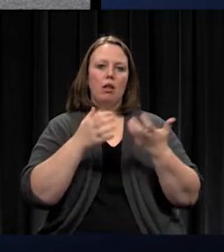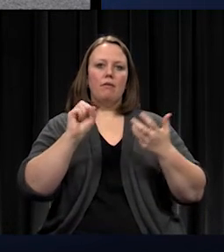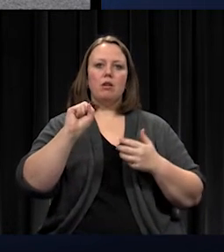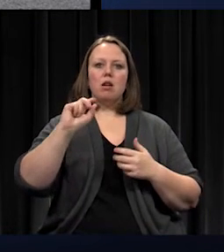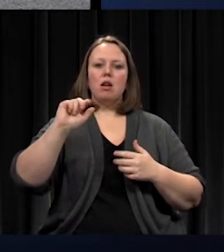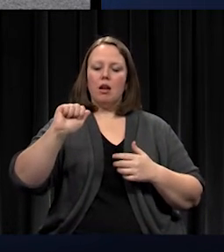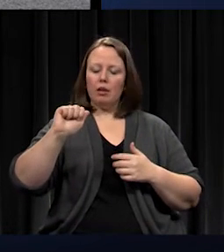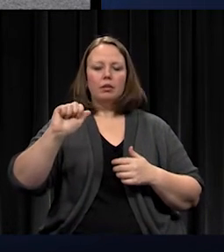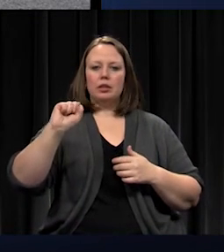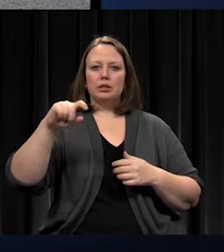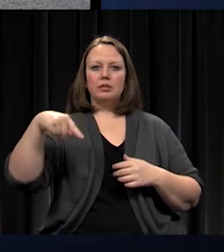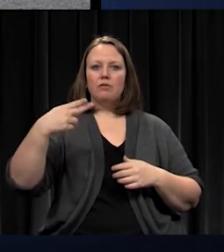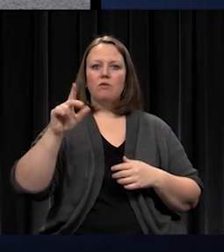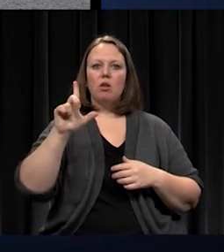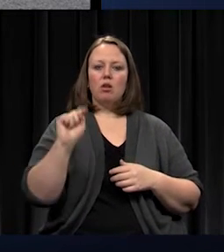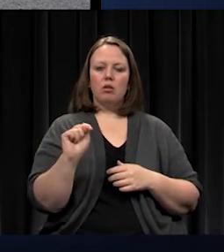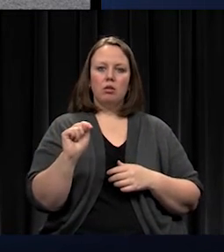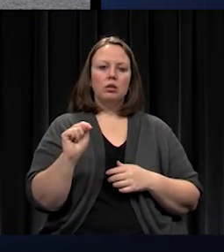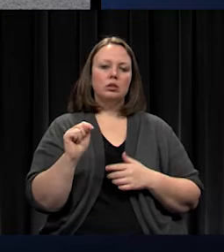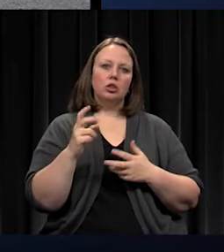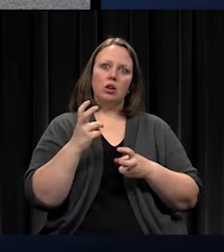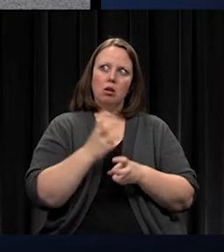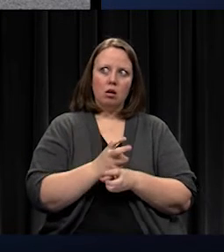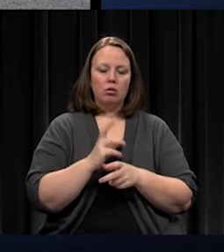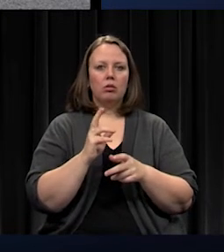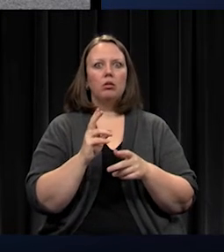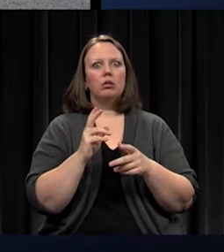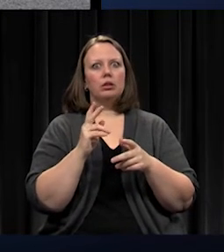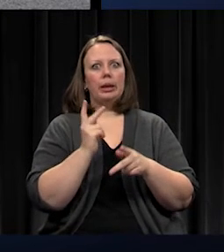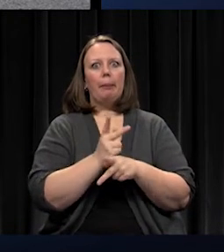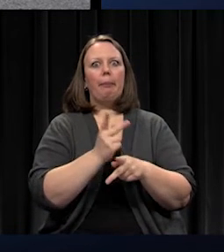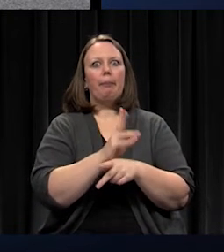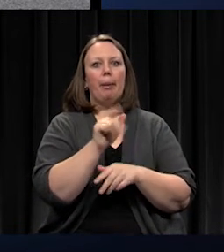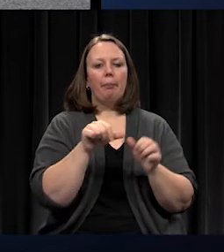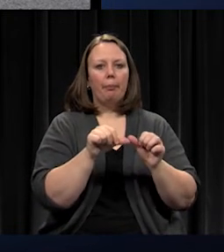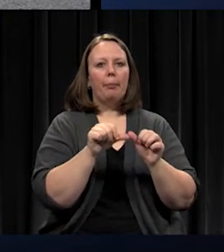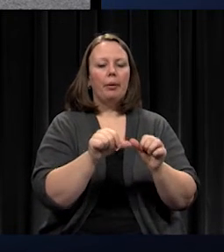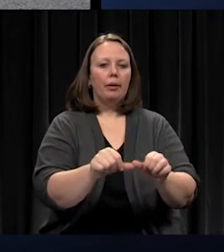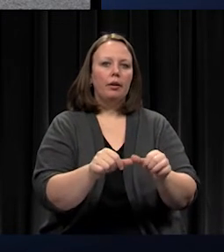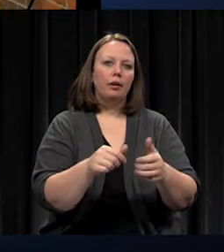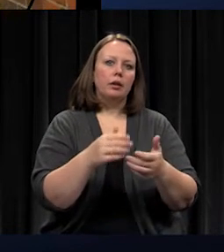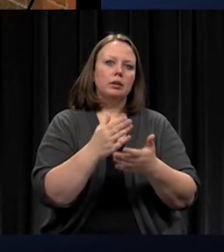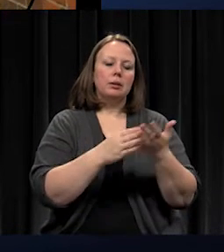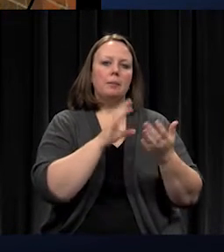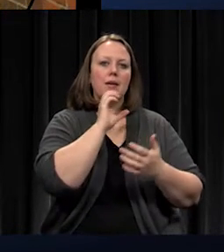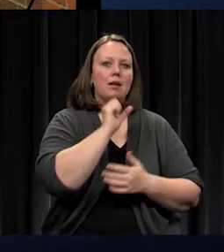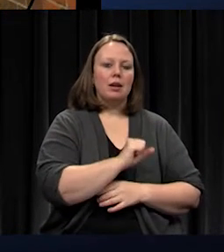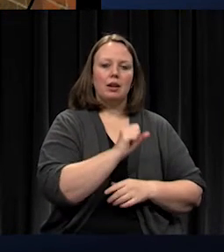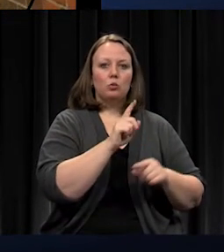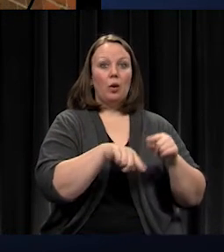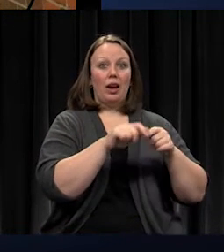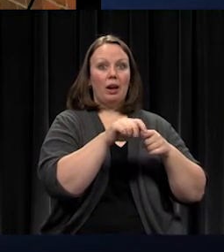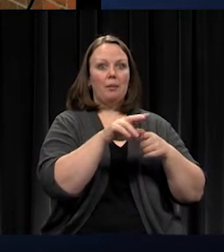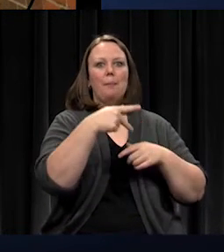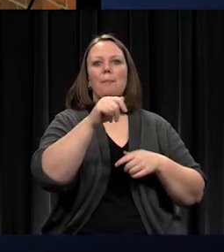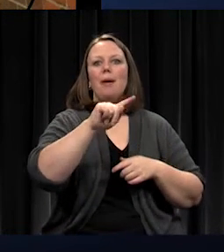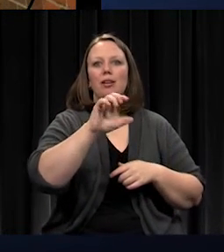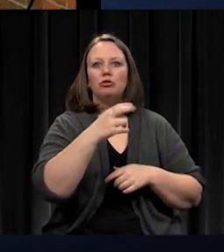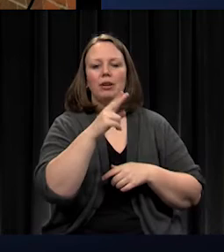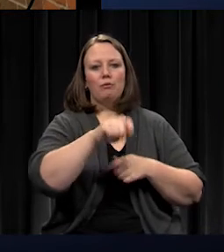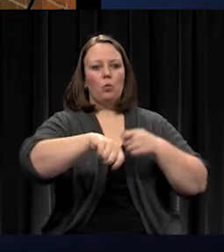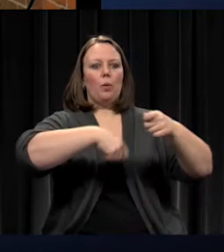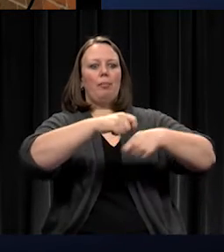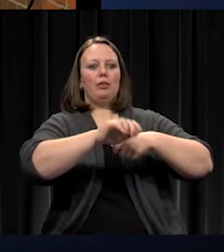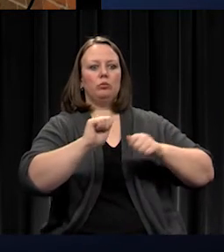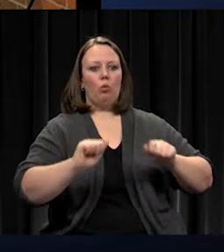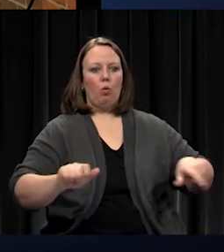our DACs, our high school campus. As they age and you can't patch anymore, those are larger replacements. And we have some areas